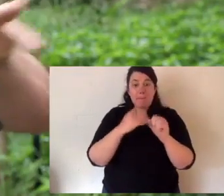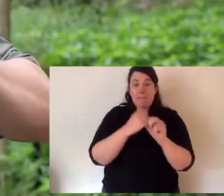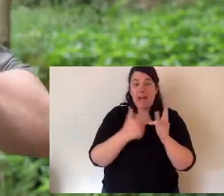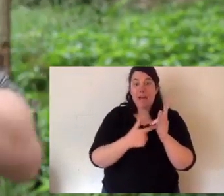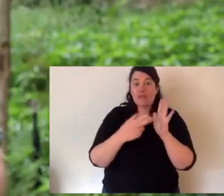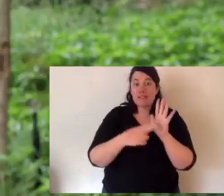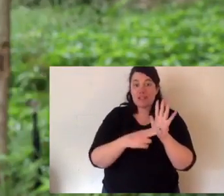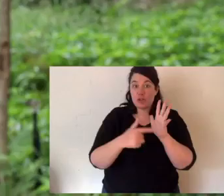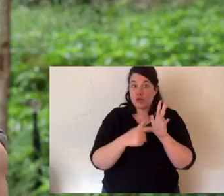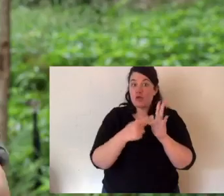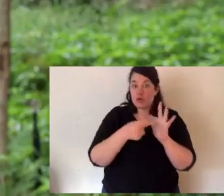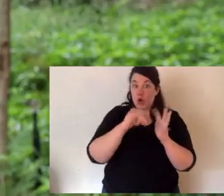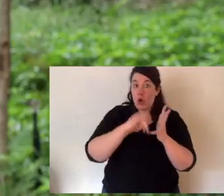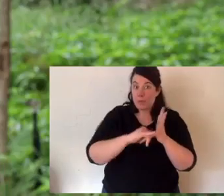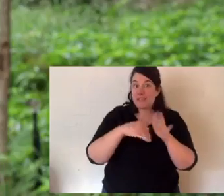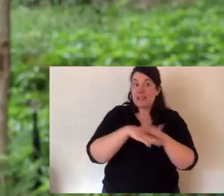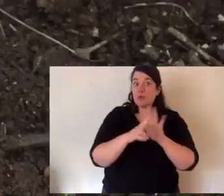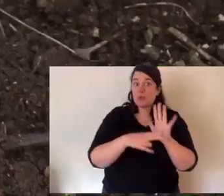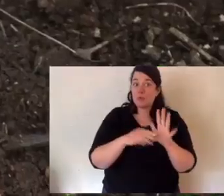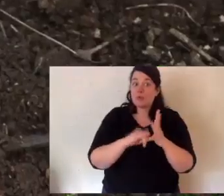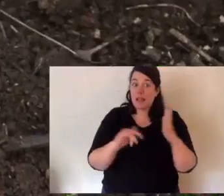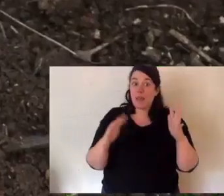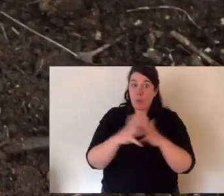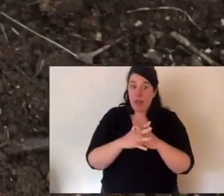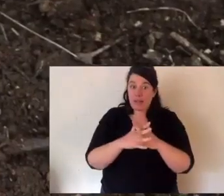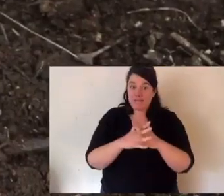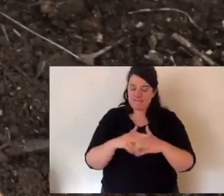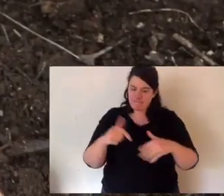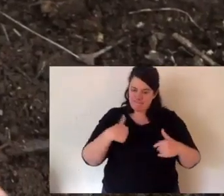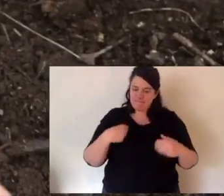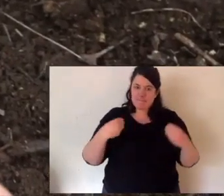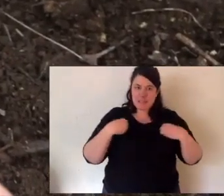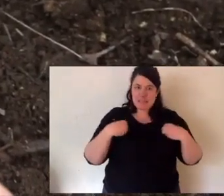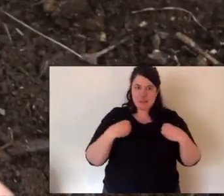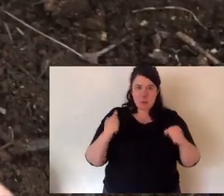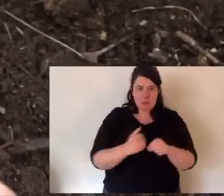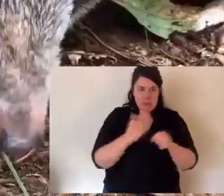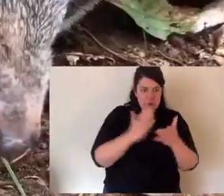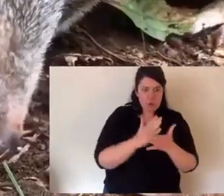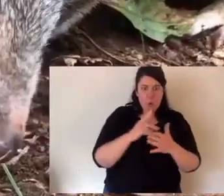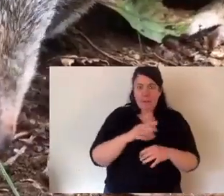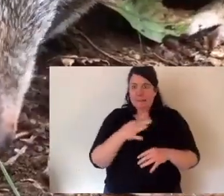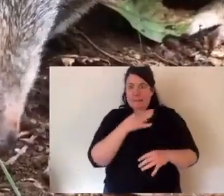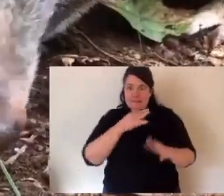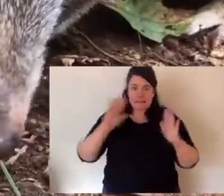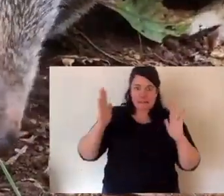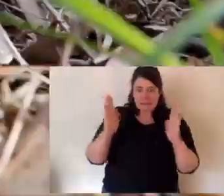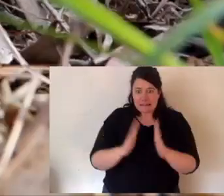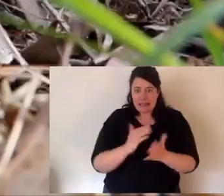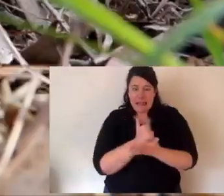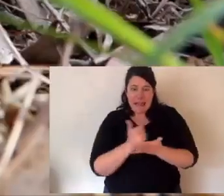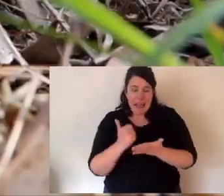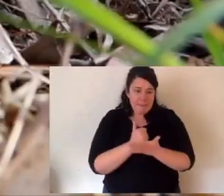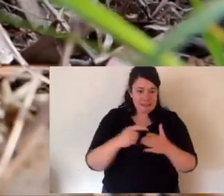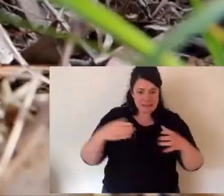Barrington Tops region of New South Wales. For the last decade, Aussie Arc has worked to secure populations of endangered